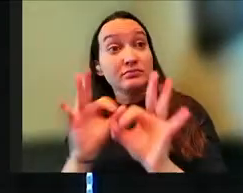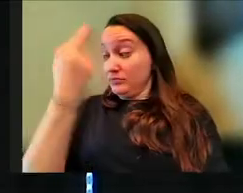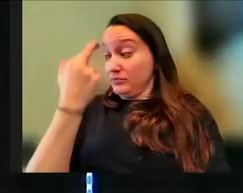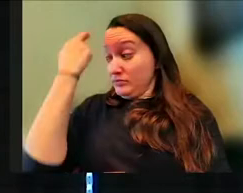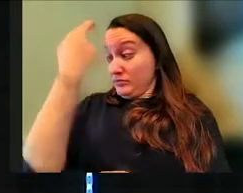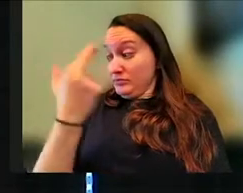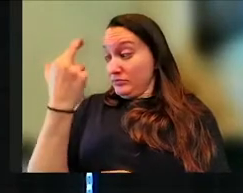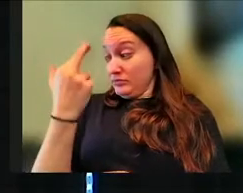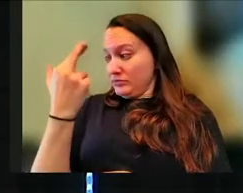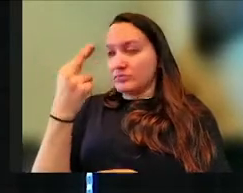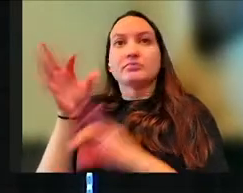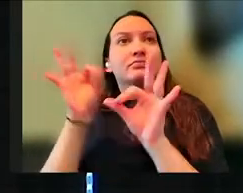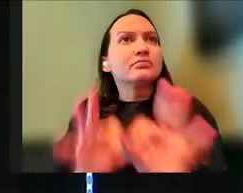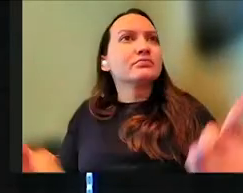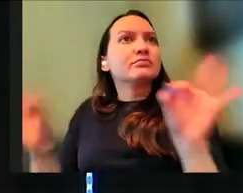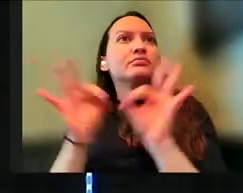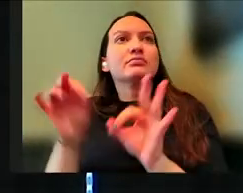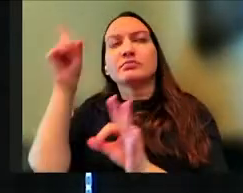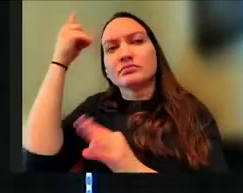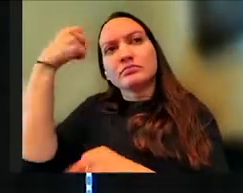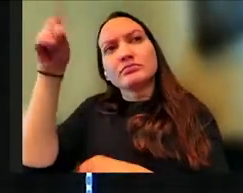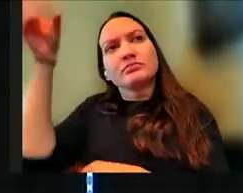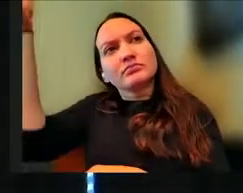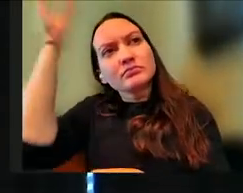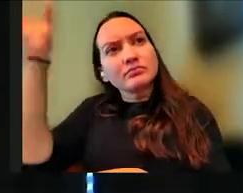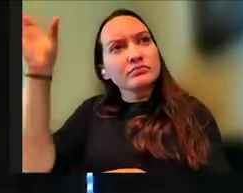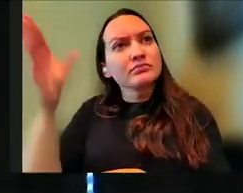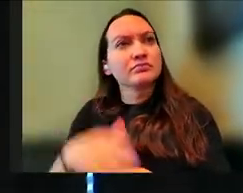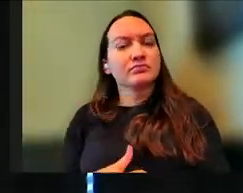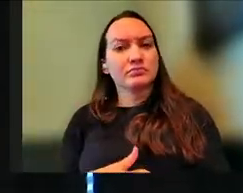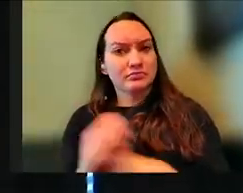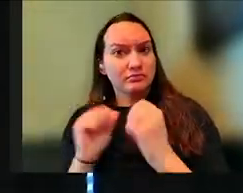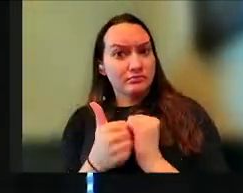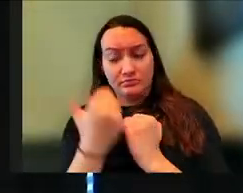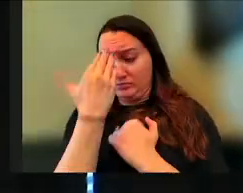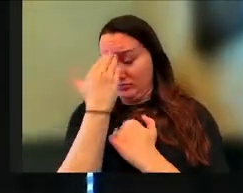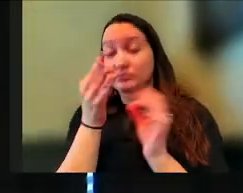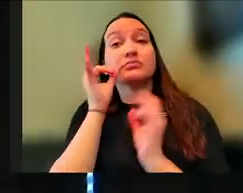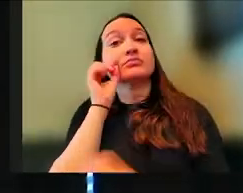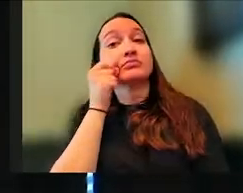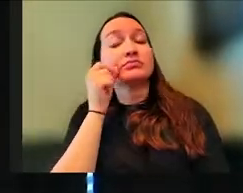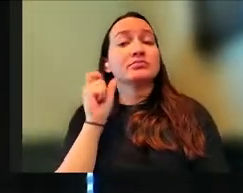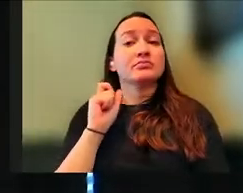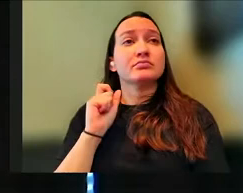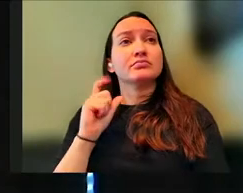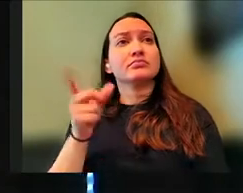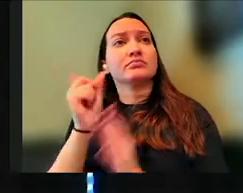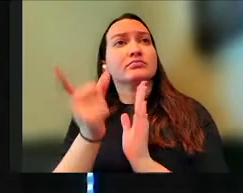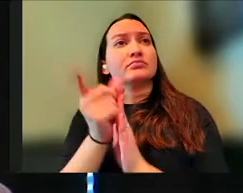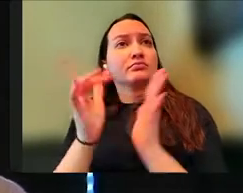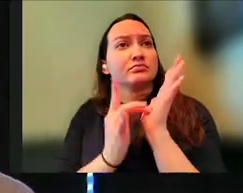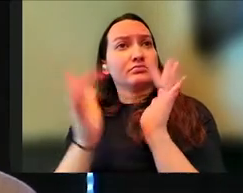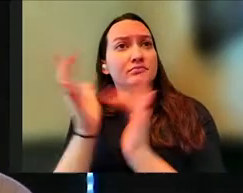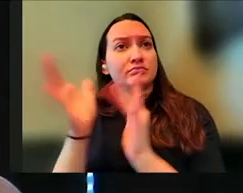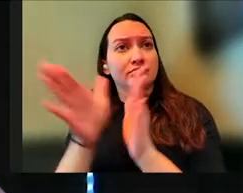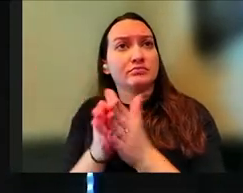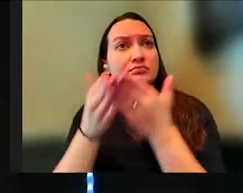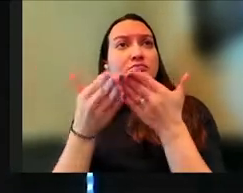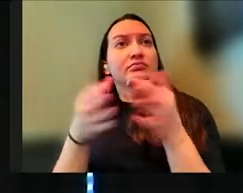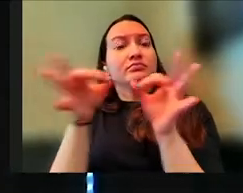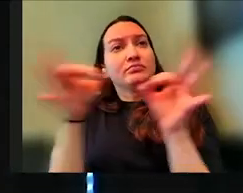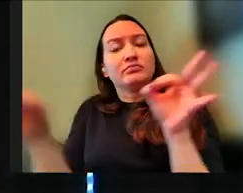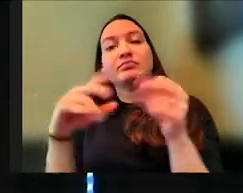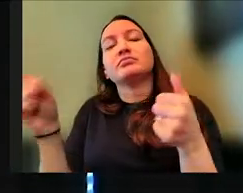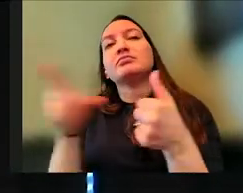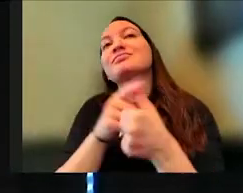so important to God. And here's how we know this. There's this really cool moment in Scripture, and we're going to take a look at it, in 1